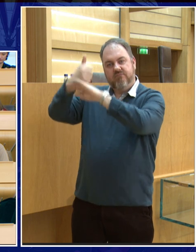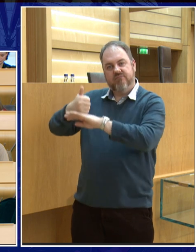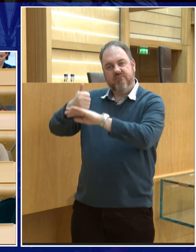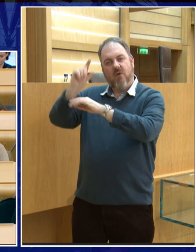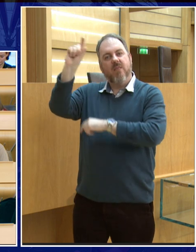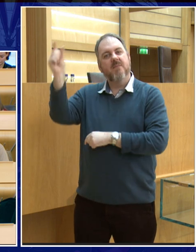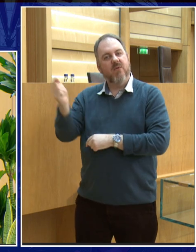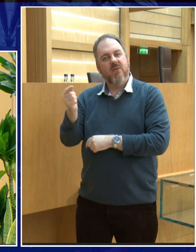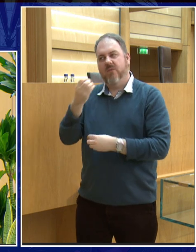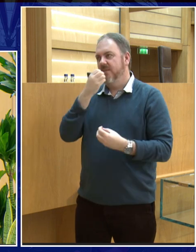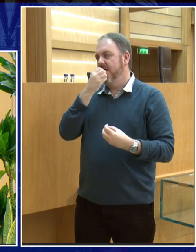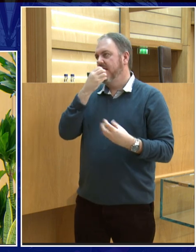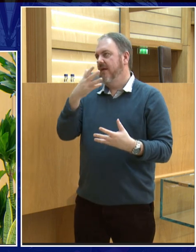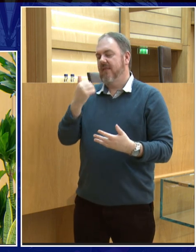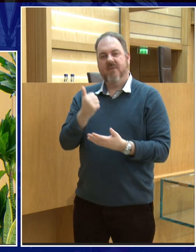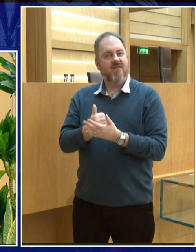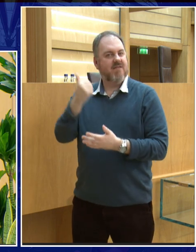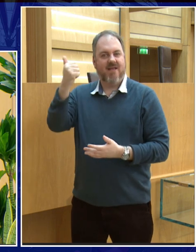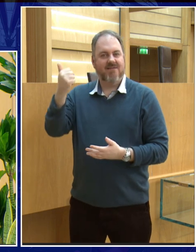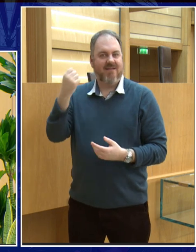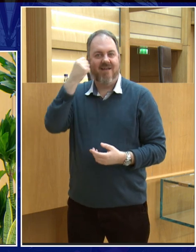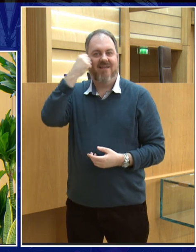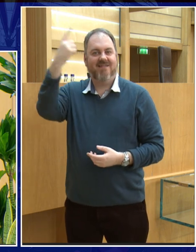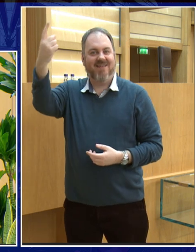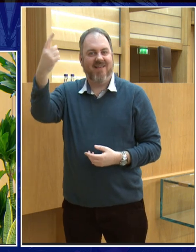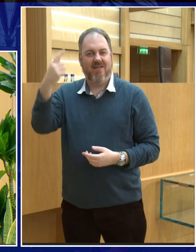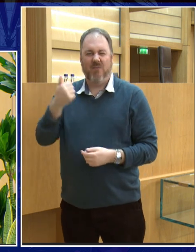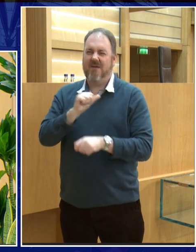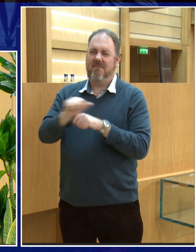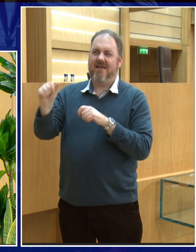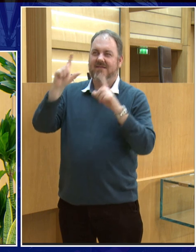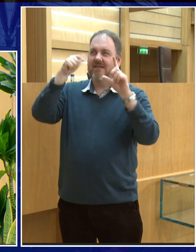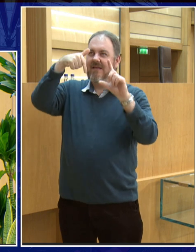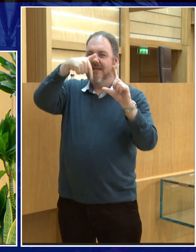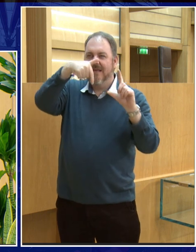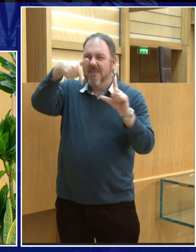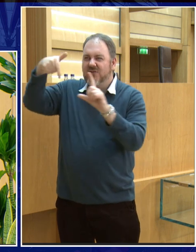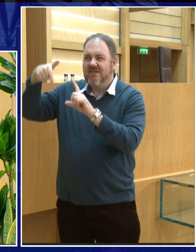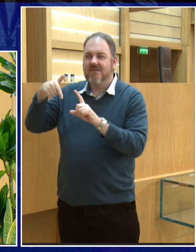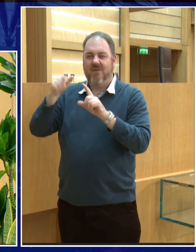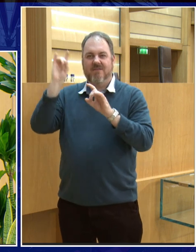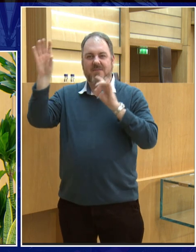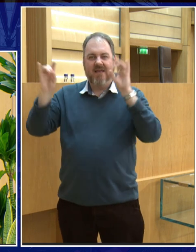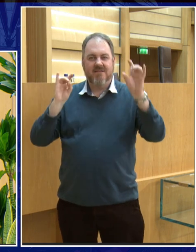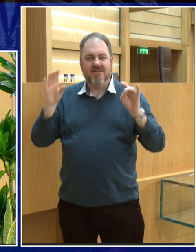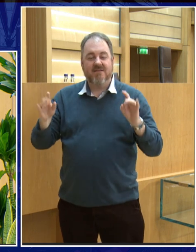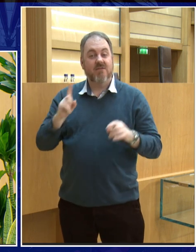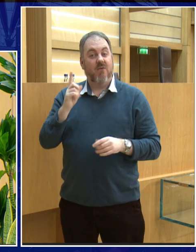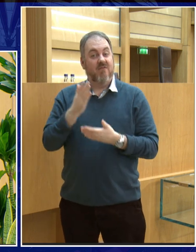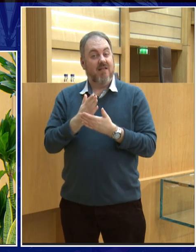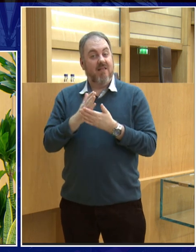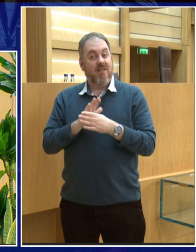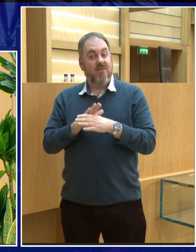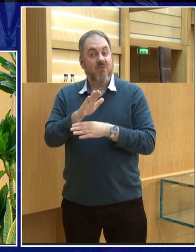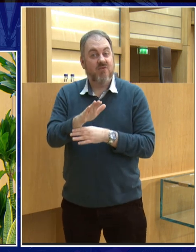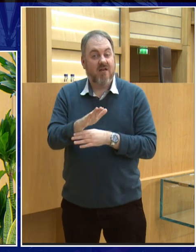never see the sunlight that would be my ideal job I'm working on it it's a bit expensive but other things on the moon in the future as we